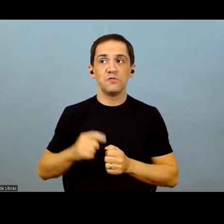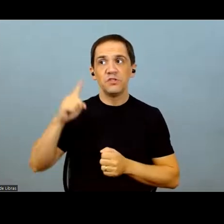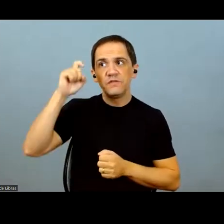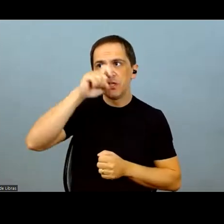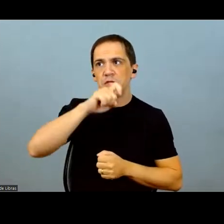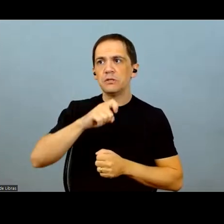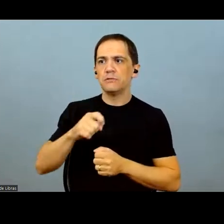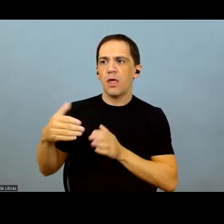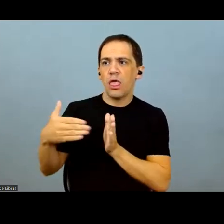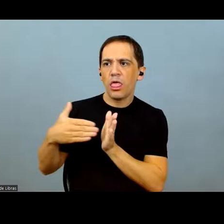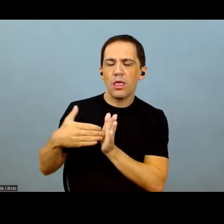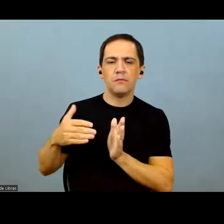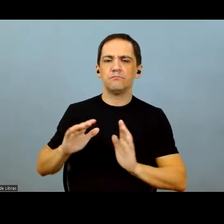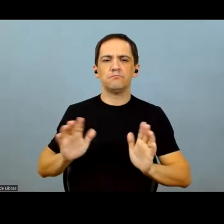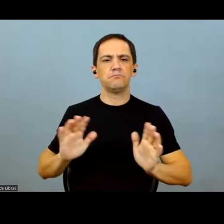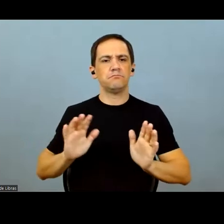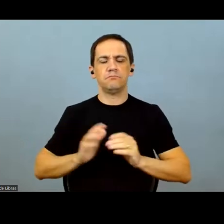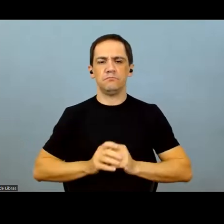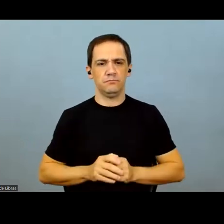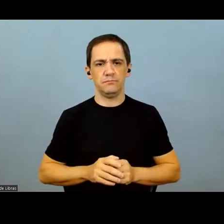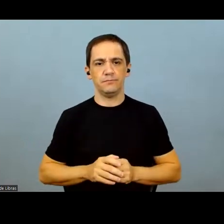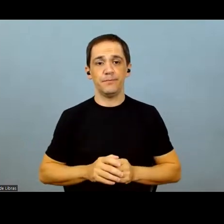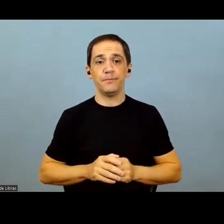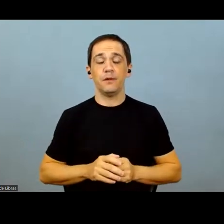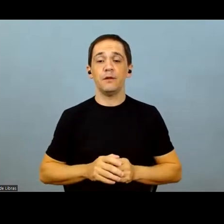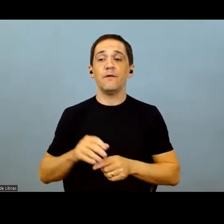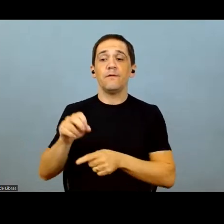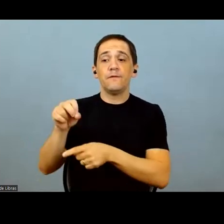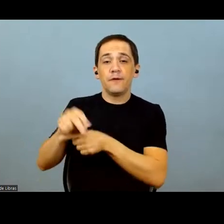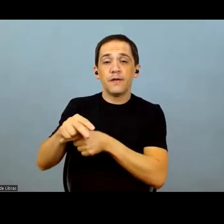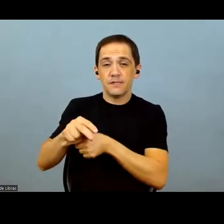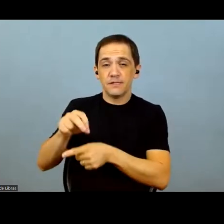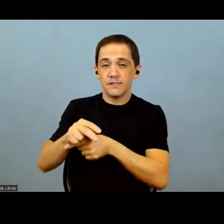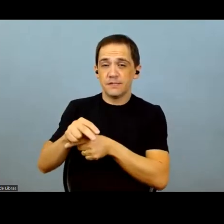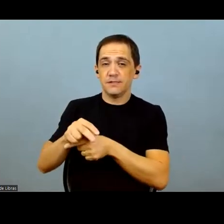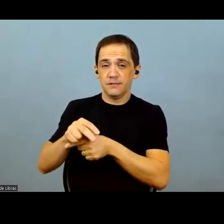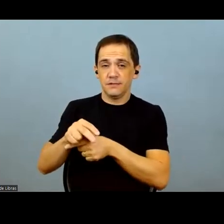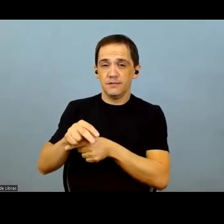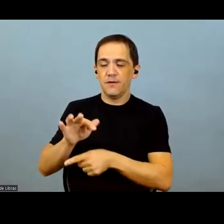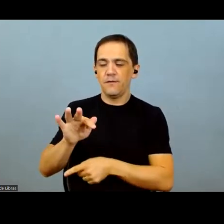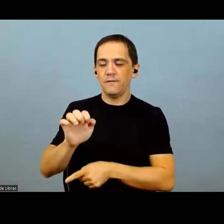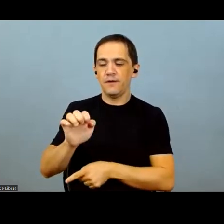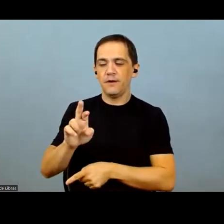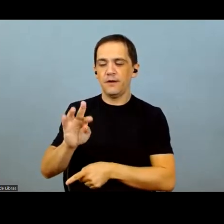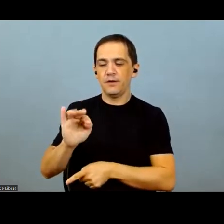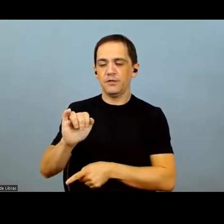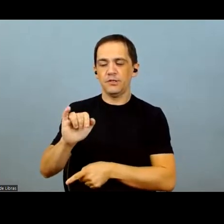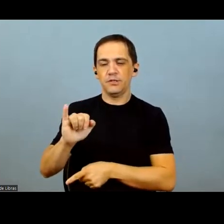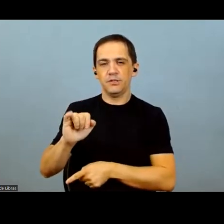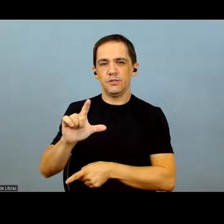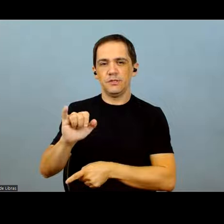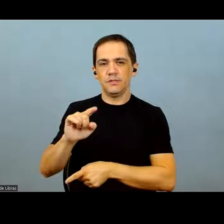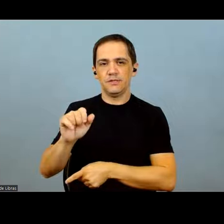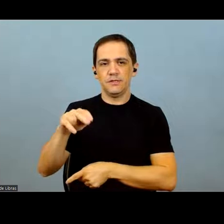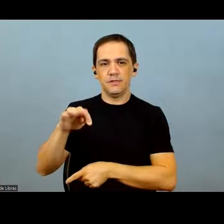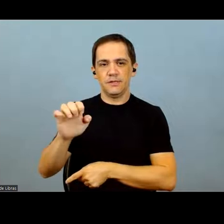need. We don't believe that we'll have any shortages for the next crop year. As for fertilizers,